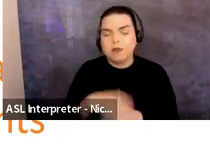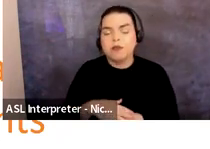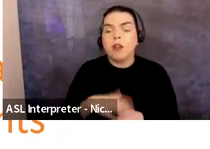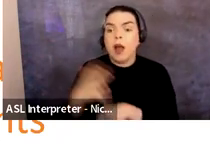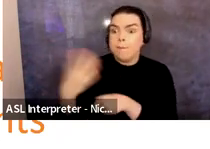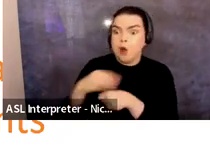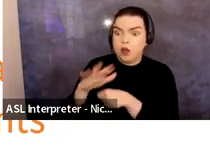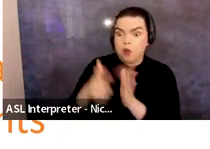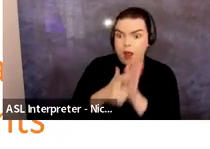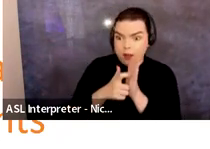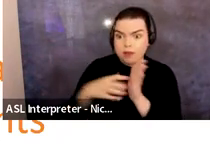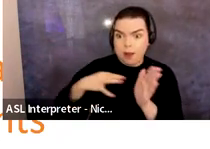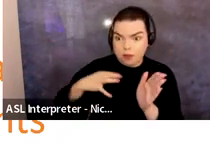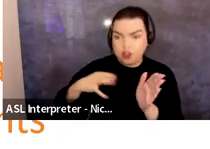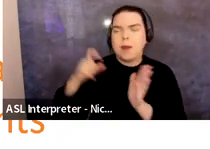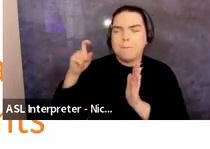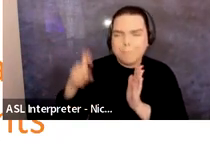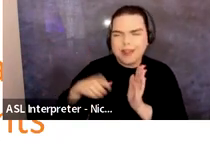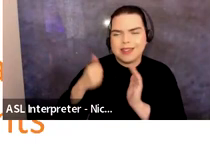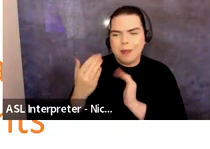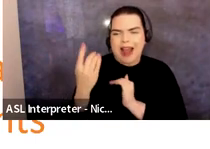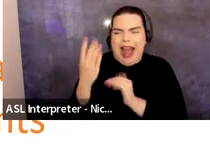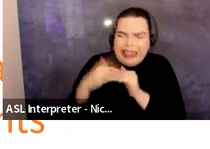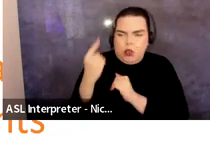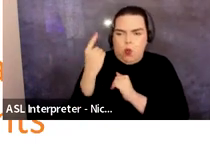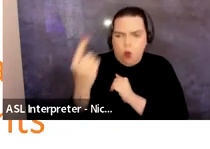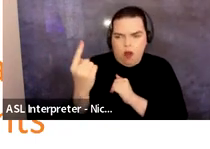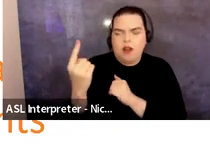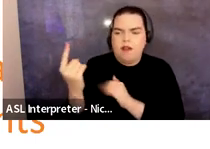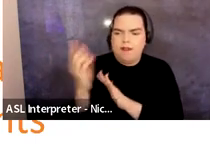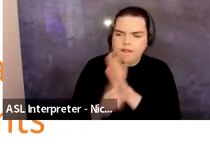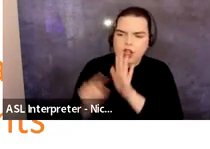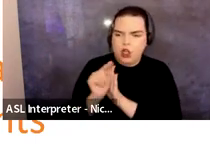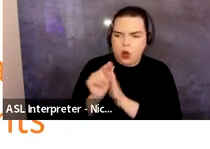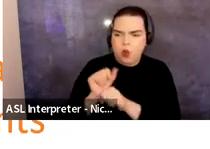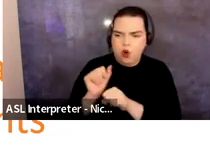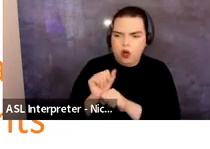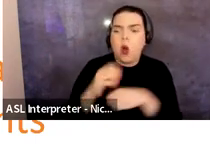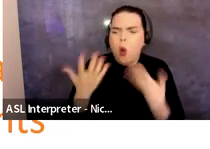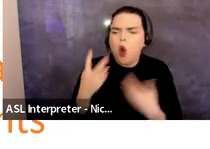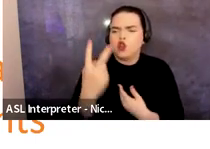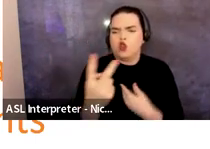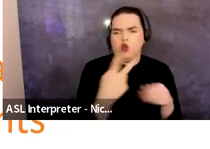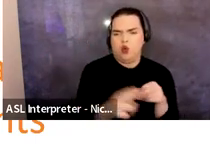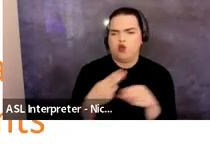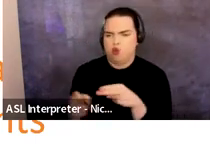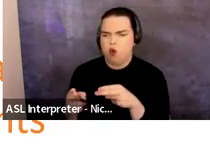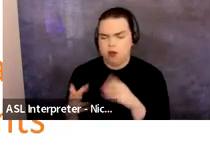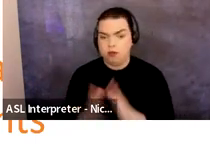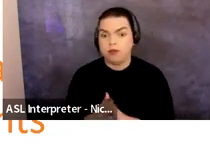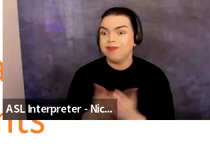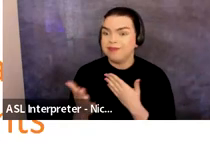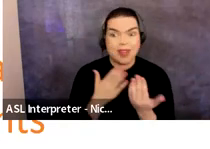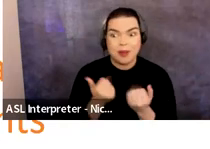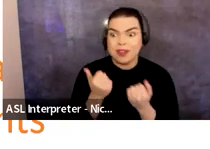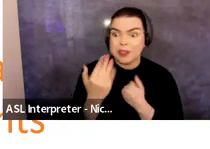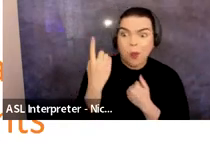asked to submit at least one video work sample or you can submit two shorter work samples. Whether you submit one or two,